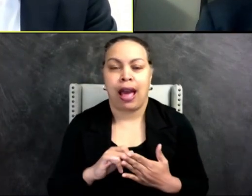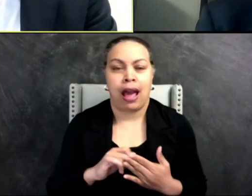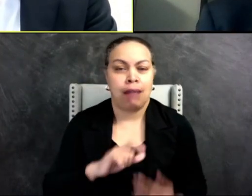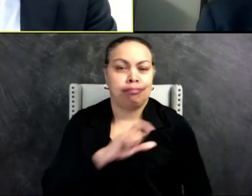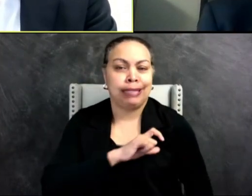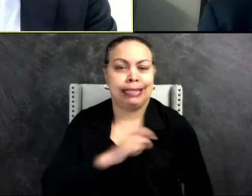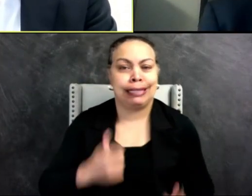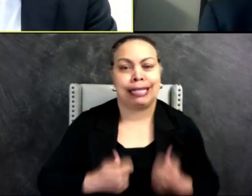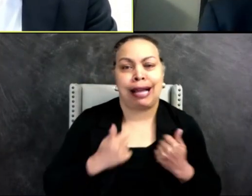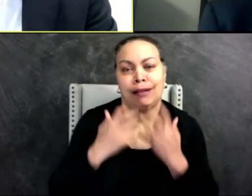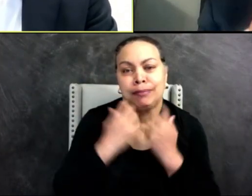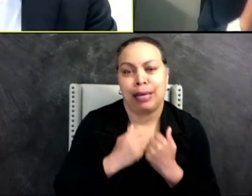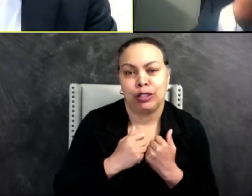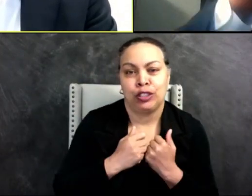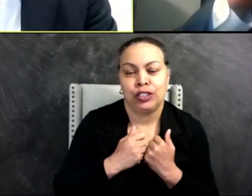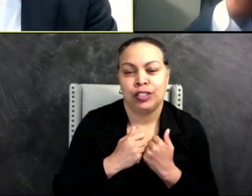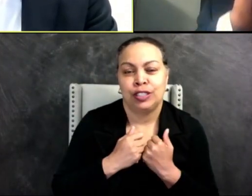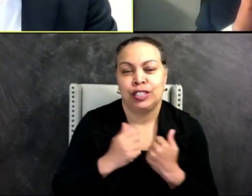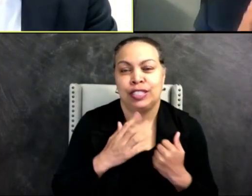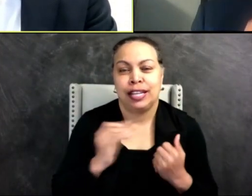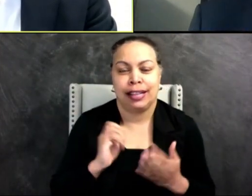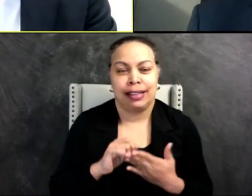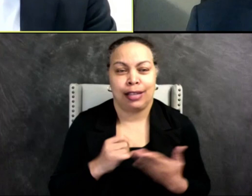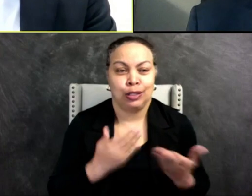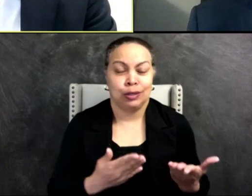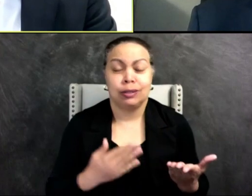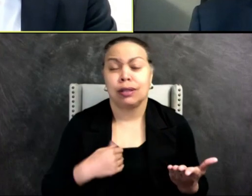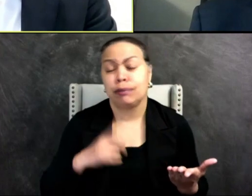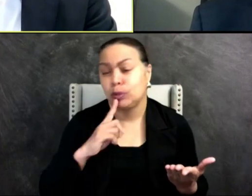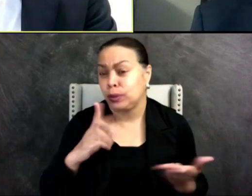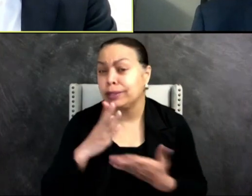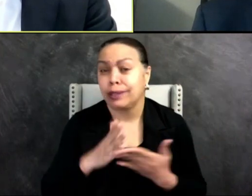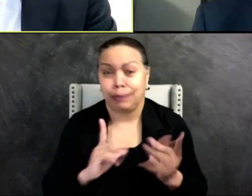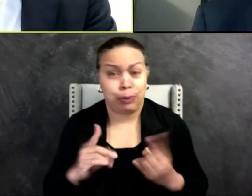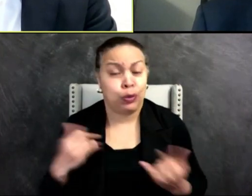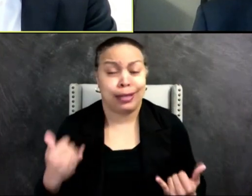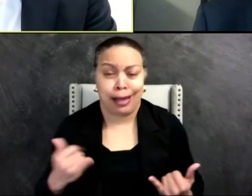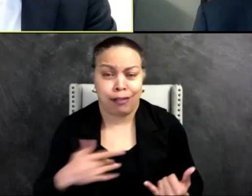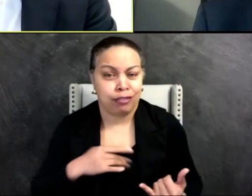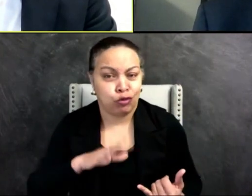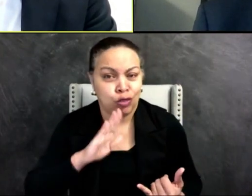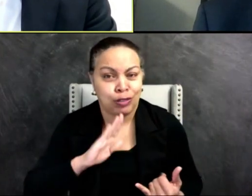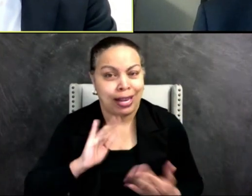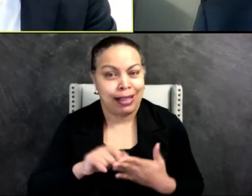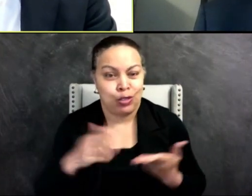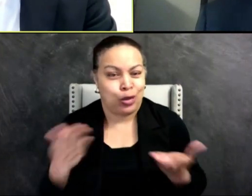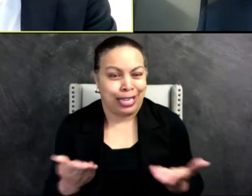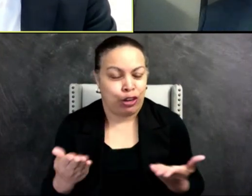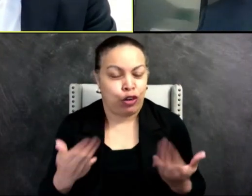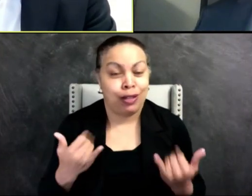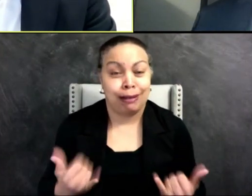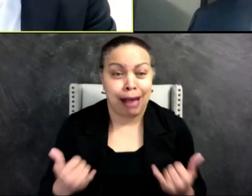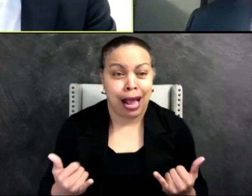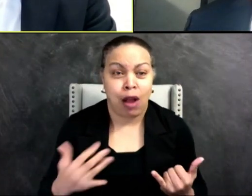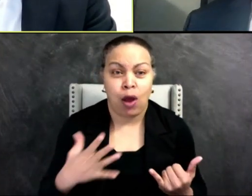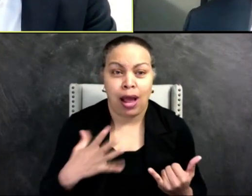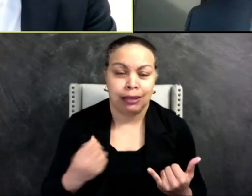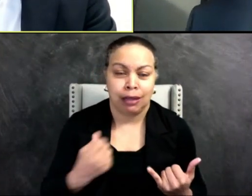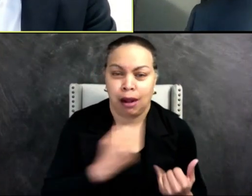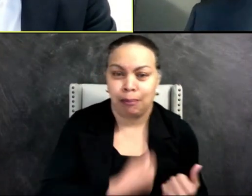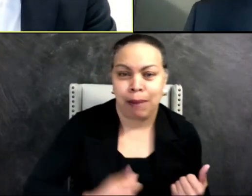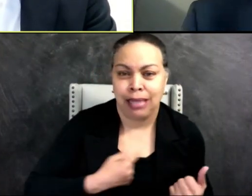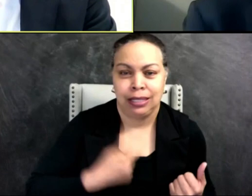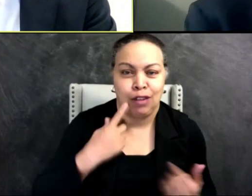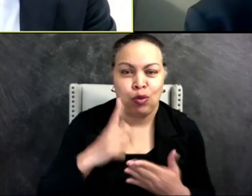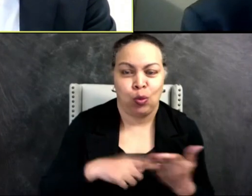right? And that you, and I'm sure there's some right now who are frustrated that you're online even apologizing for